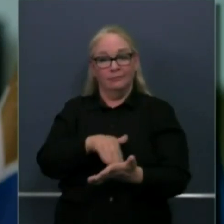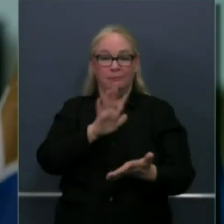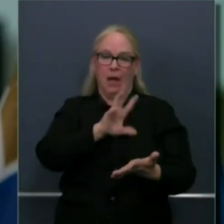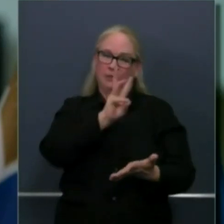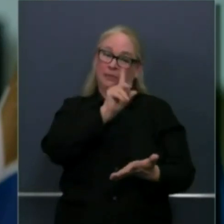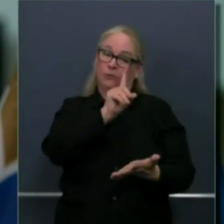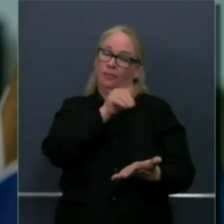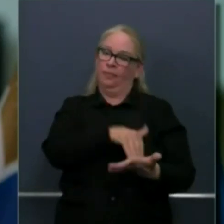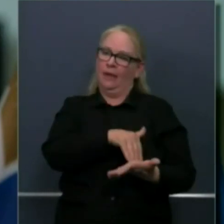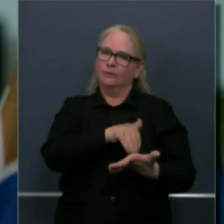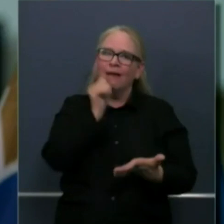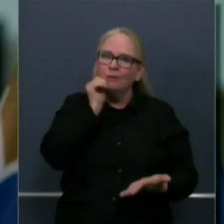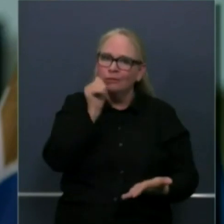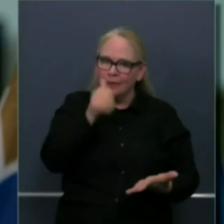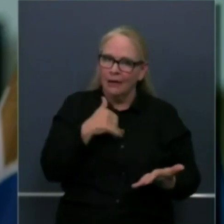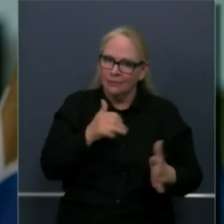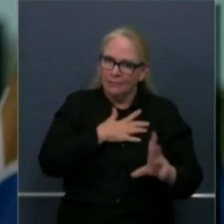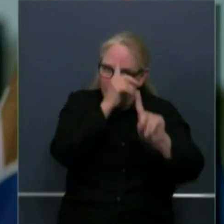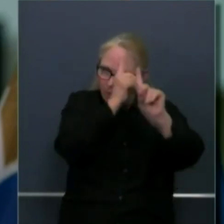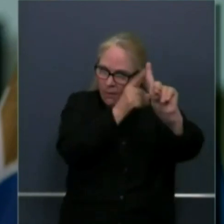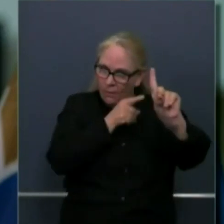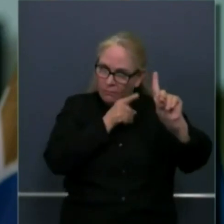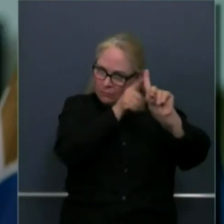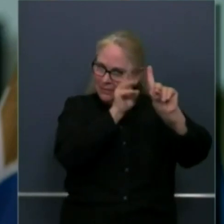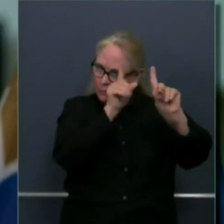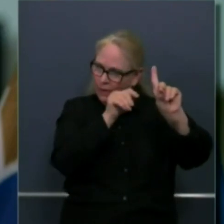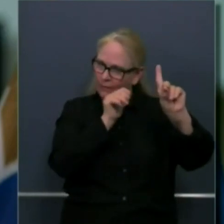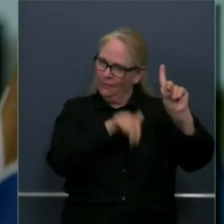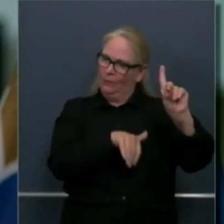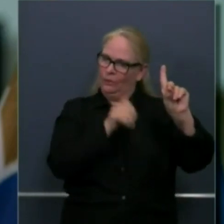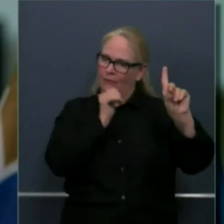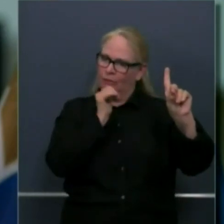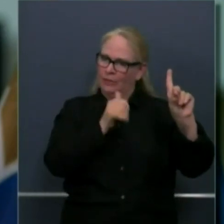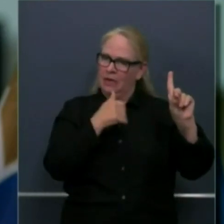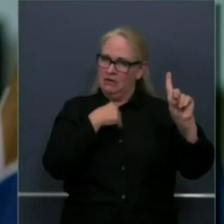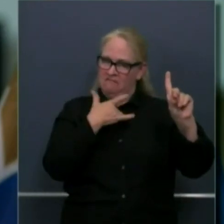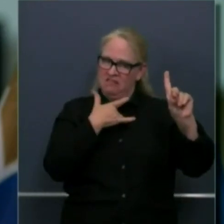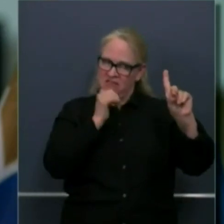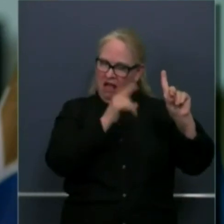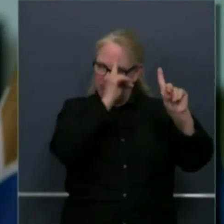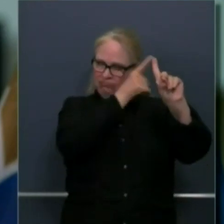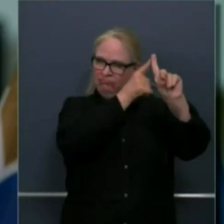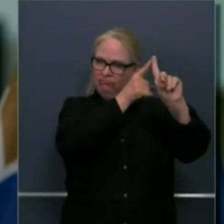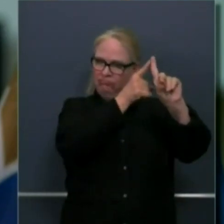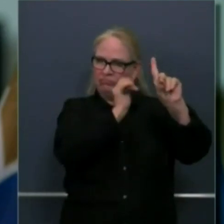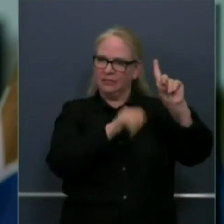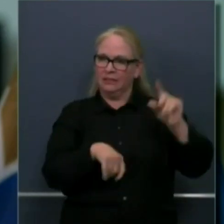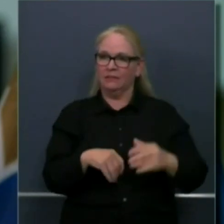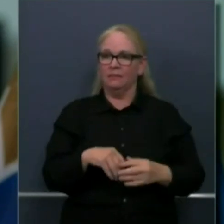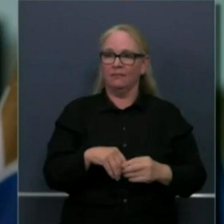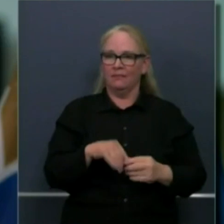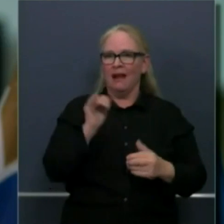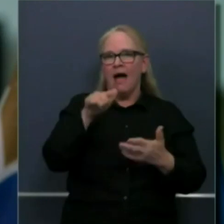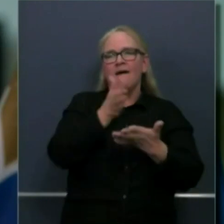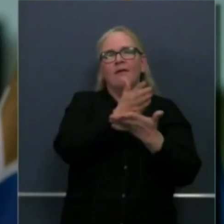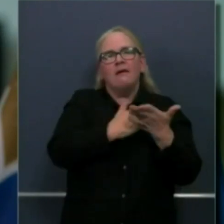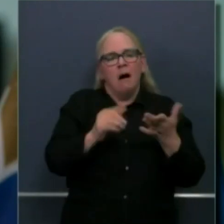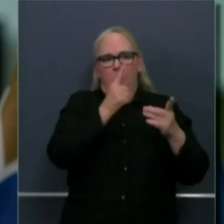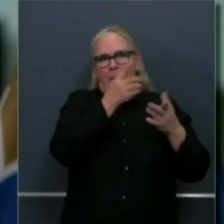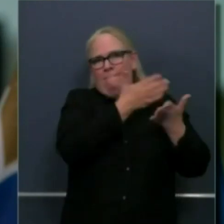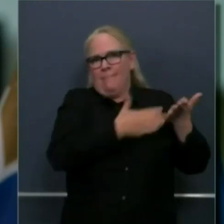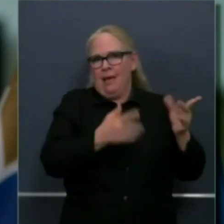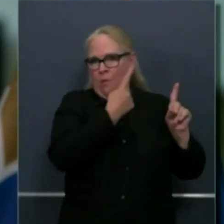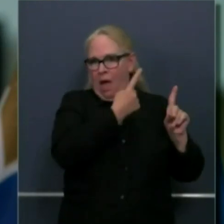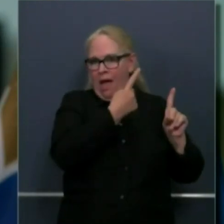each and every day. We're confident we can achieve that goal it is phase one goal we want to do even more and do better